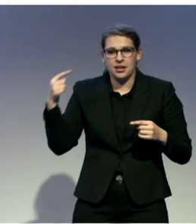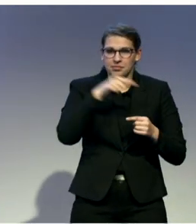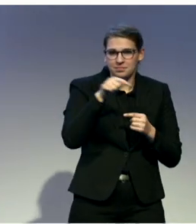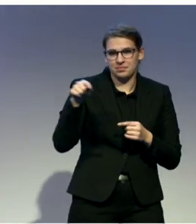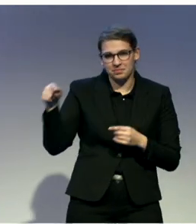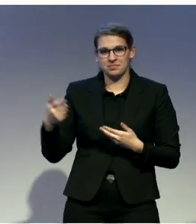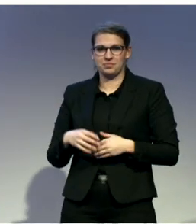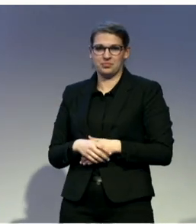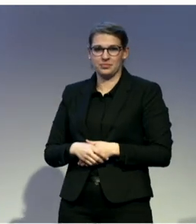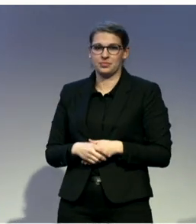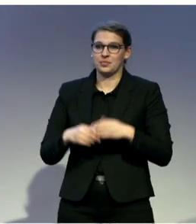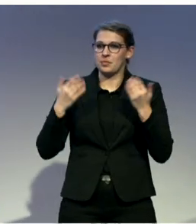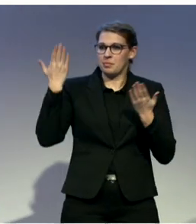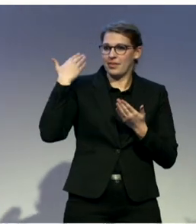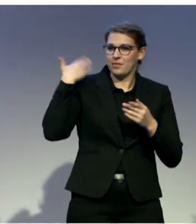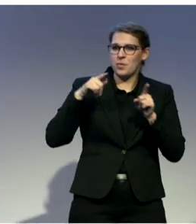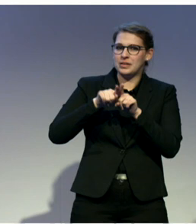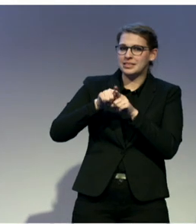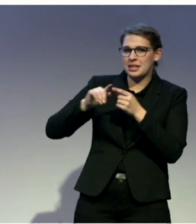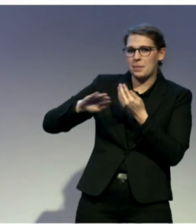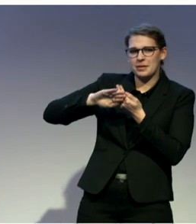something that is very successful.